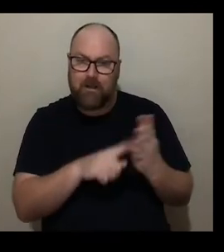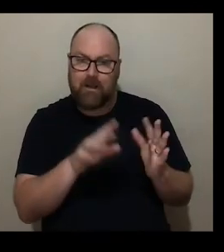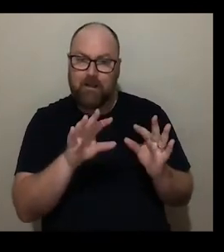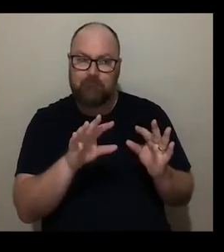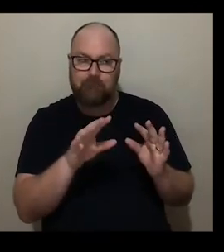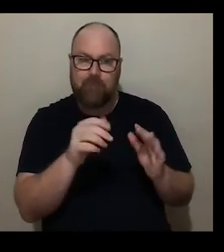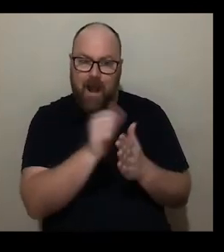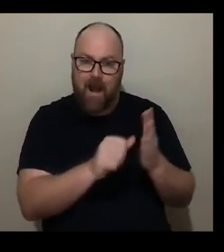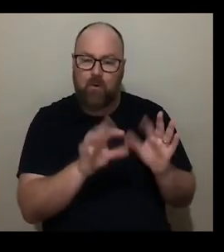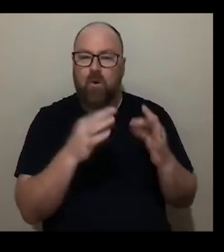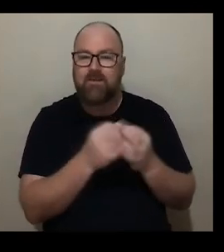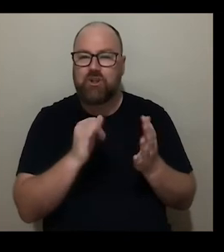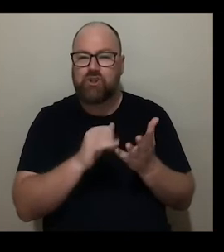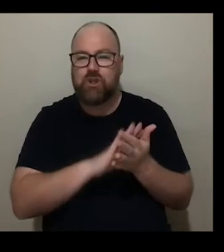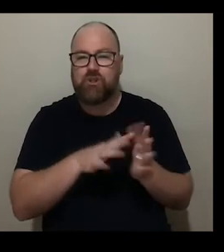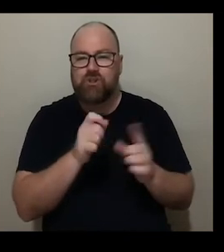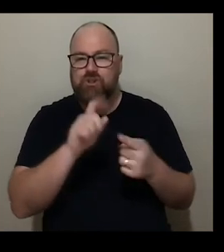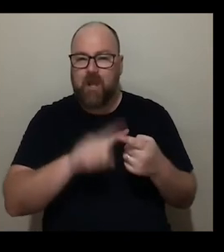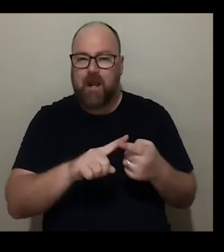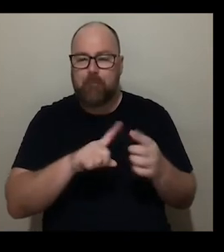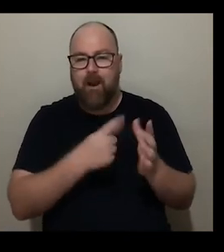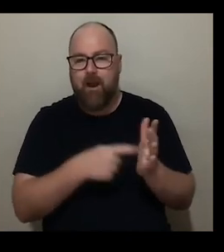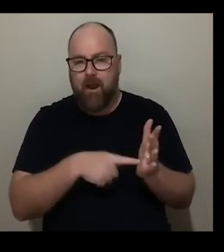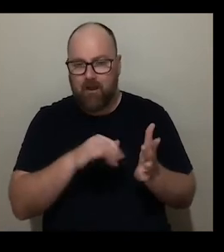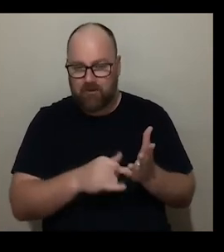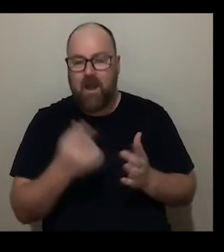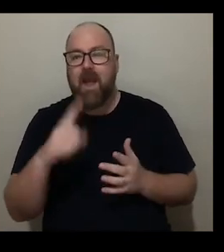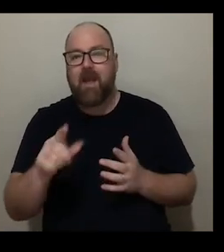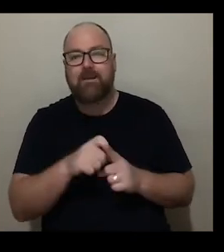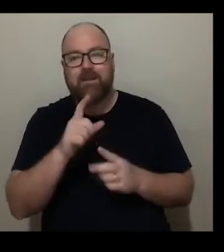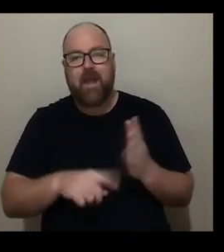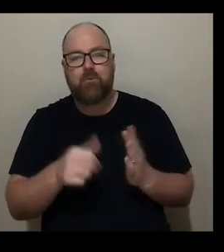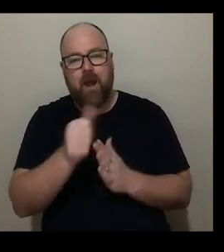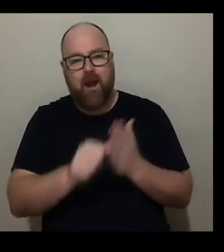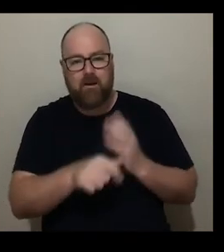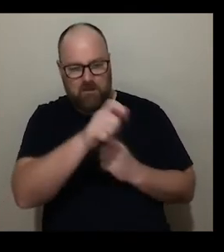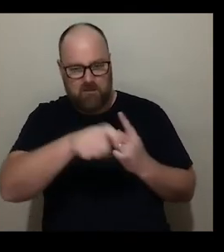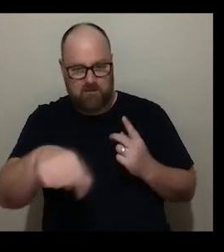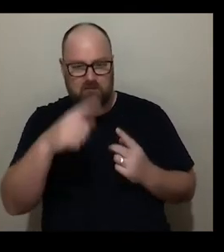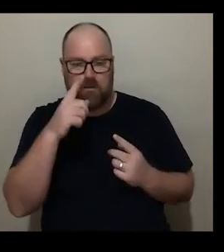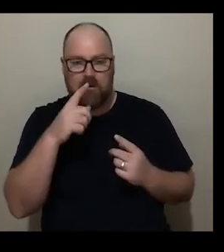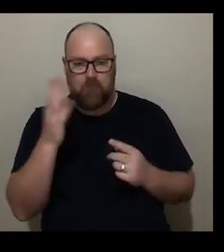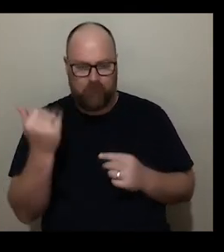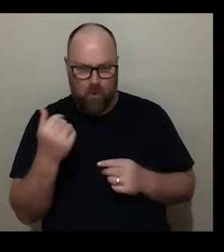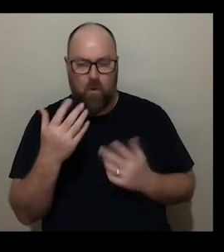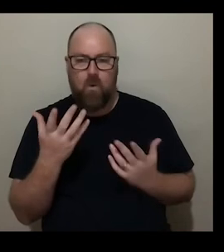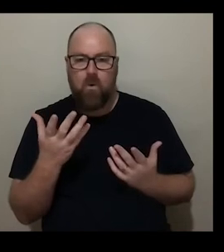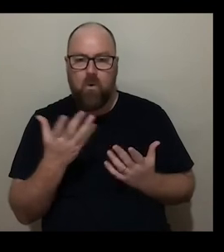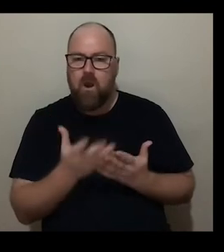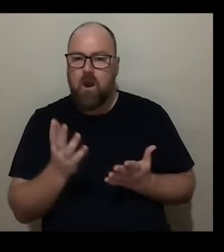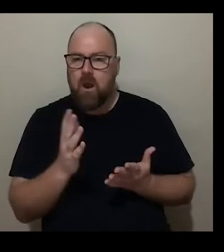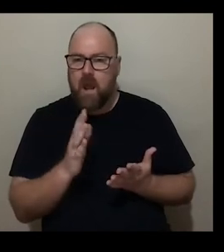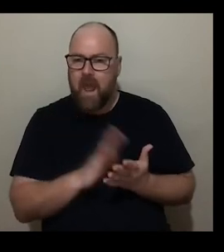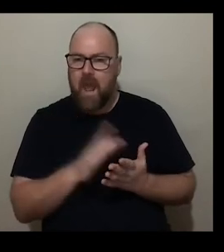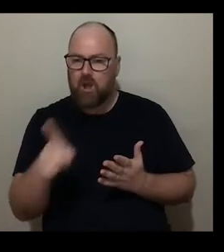shape arts and disabled artists rachel gadston and jesse darling can you talk to us about your